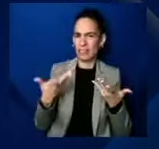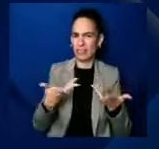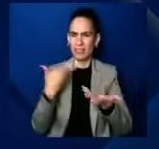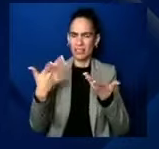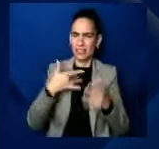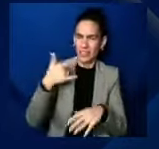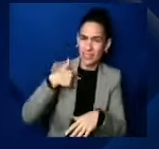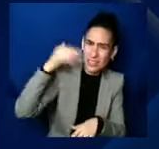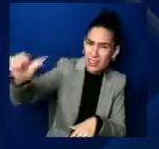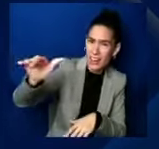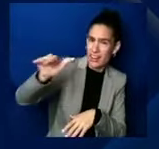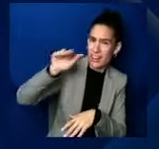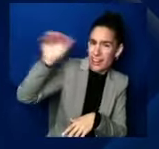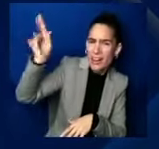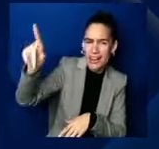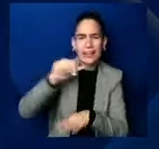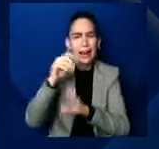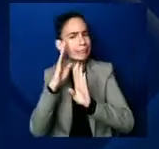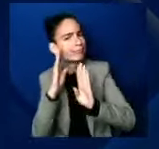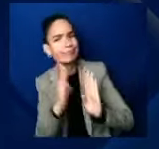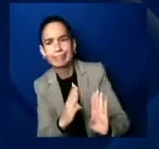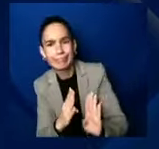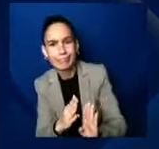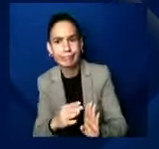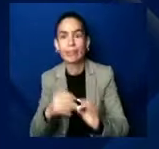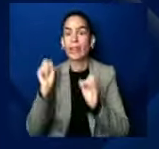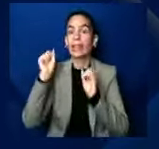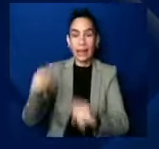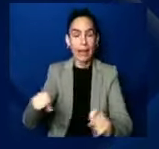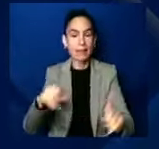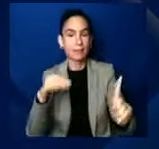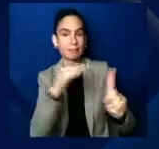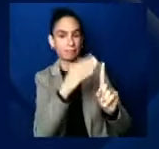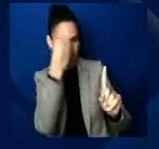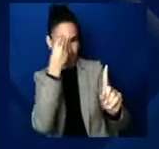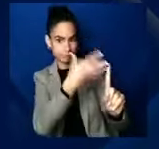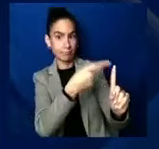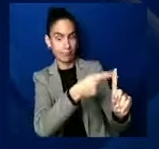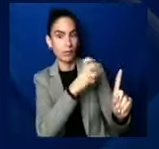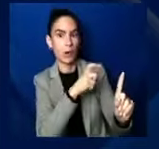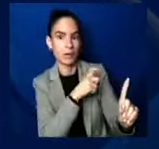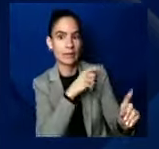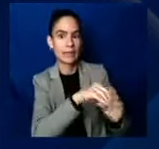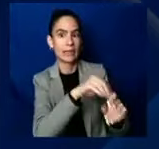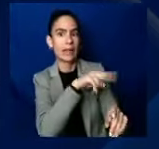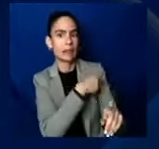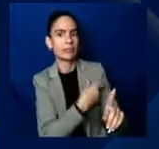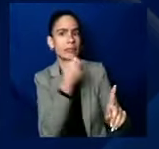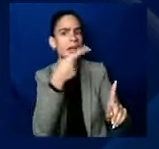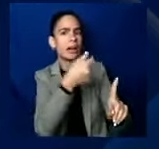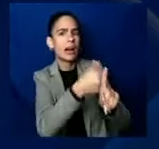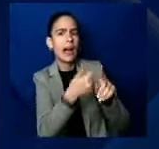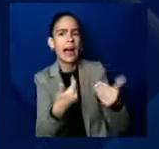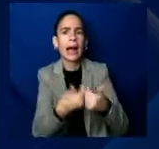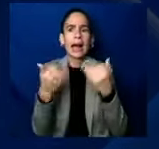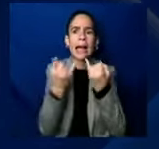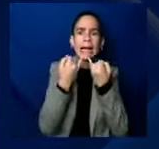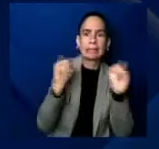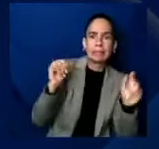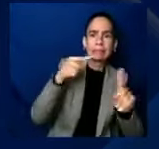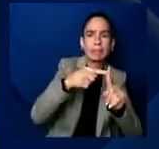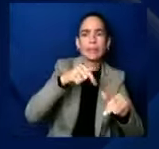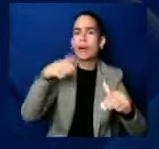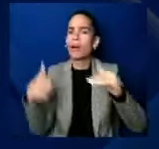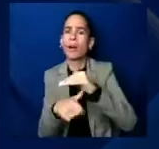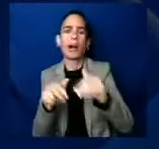they're going to have a place to report those instances within that hospital that's going to be independent from that hospital. And then the federal government will have an opportunity to publish that data.